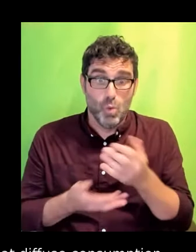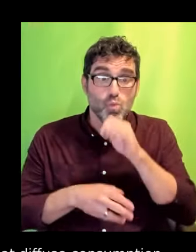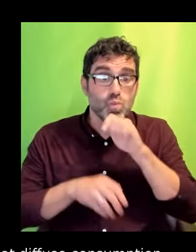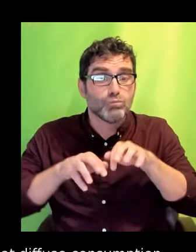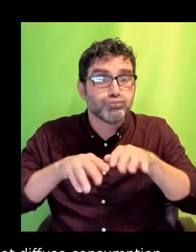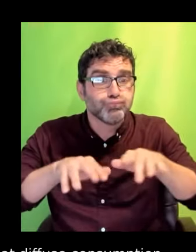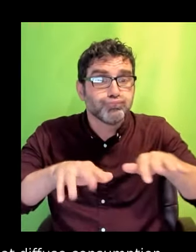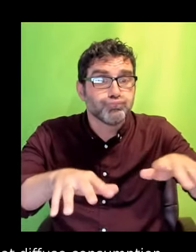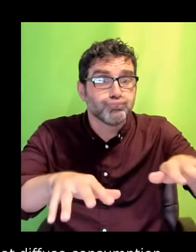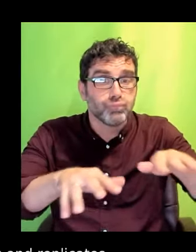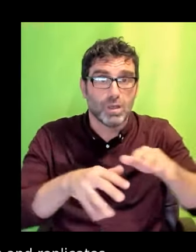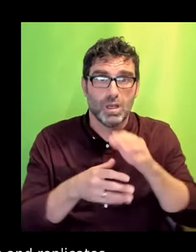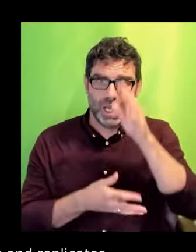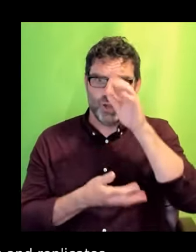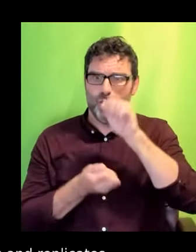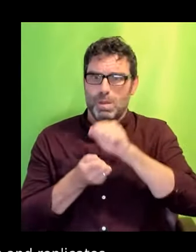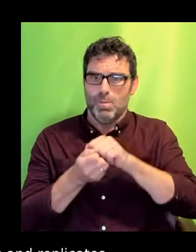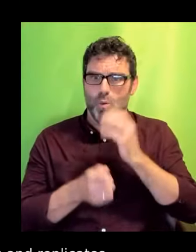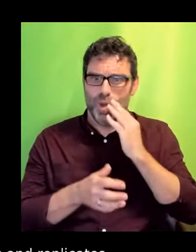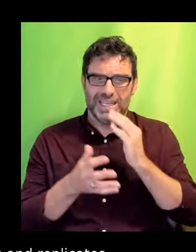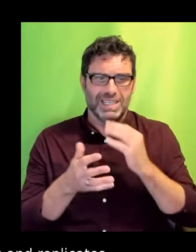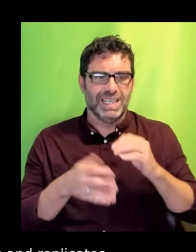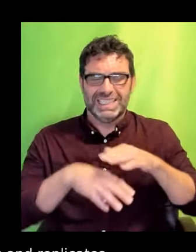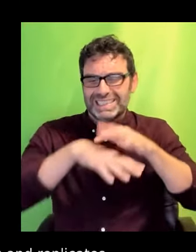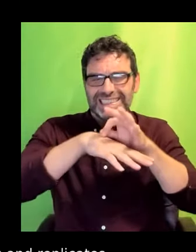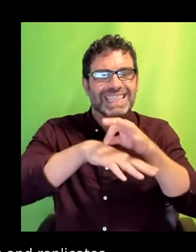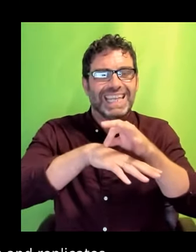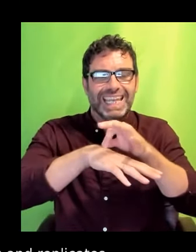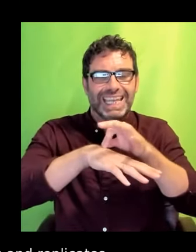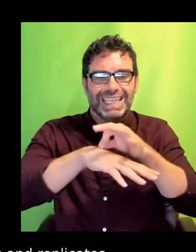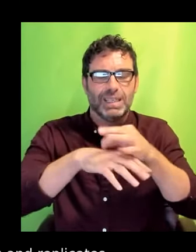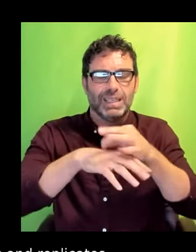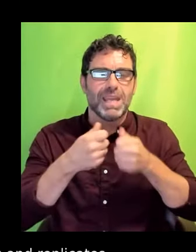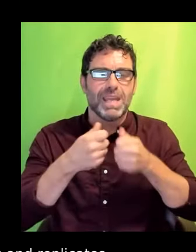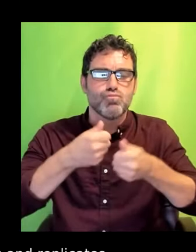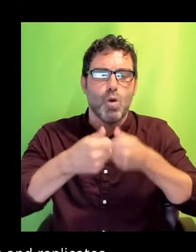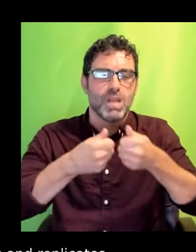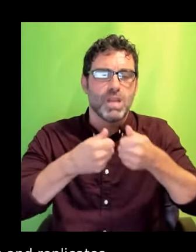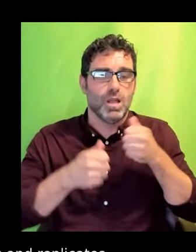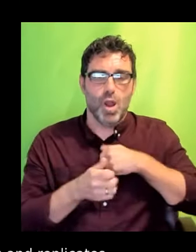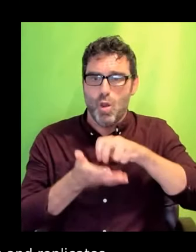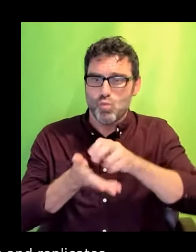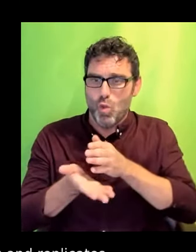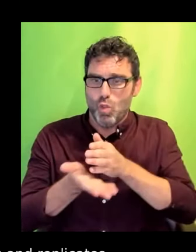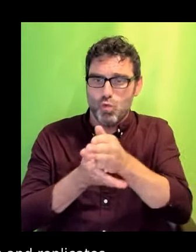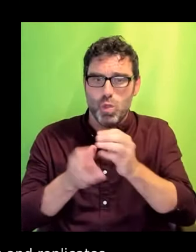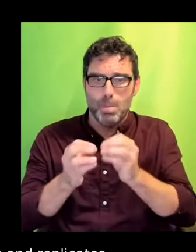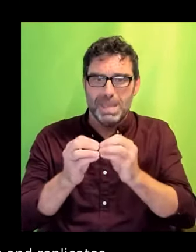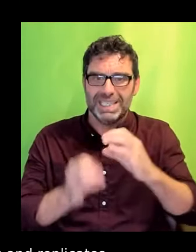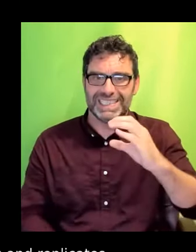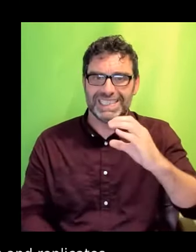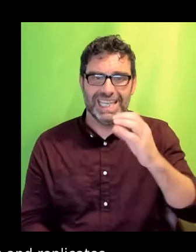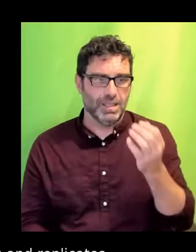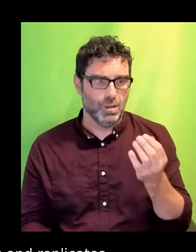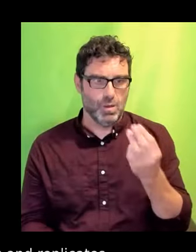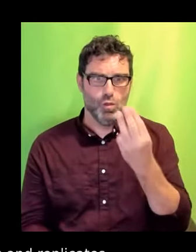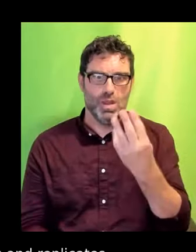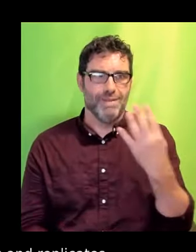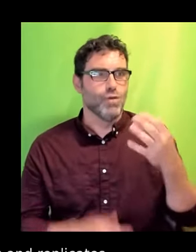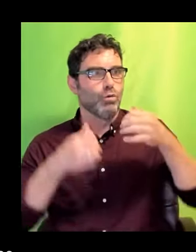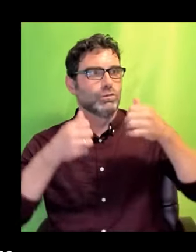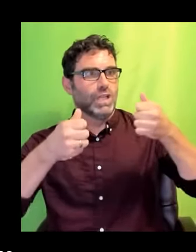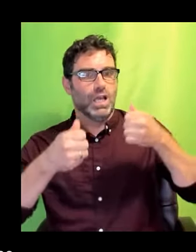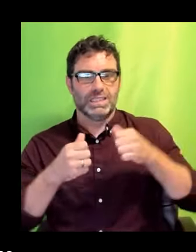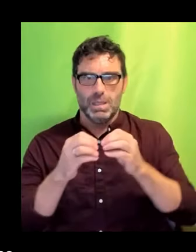after skins became a hit and there were signs. Three or four on different walls talking specifically about skins and our audience to provoke BBC commissioners.